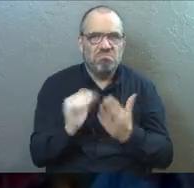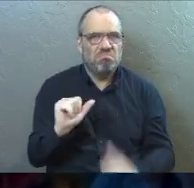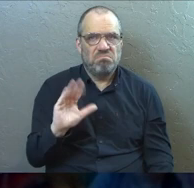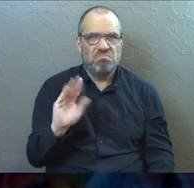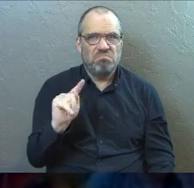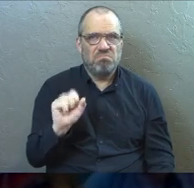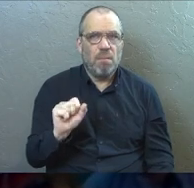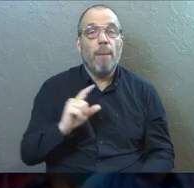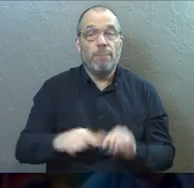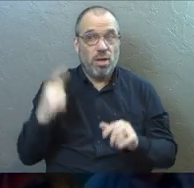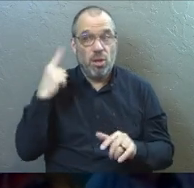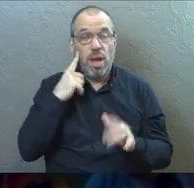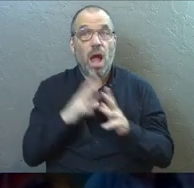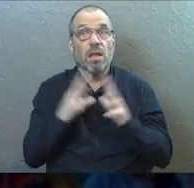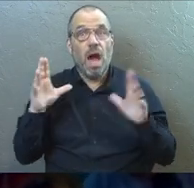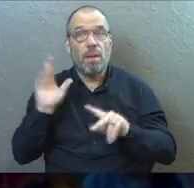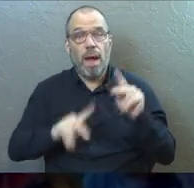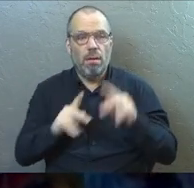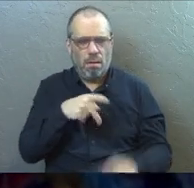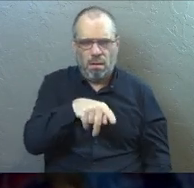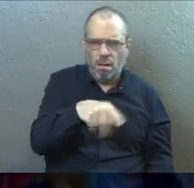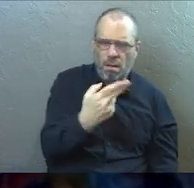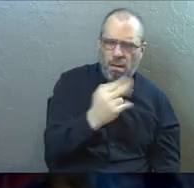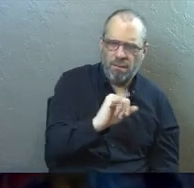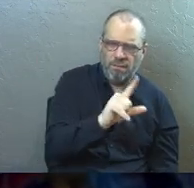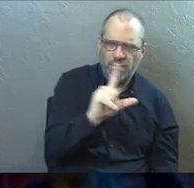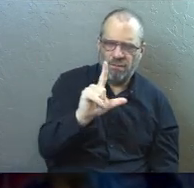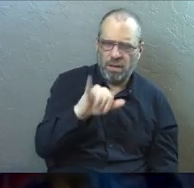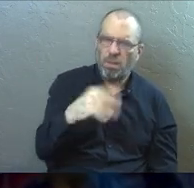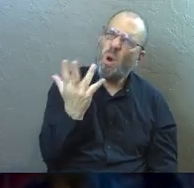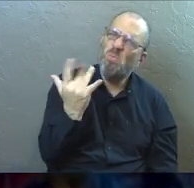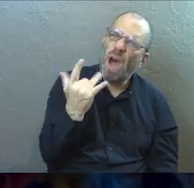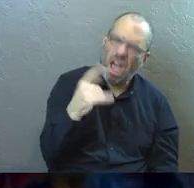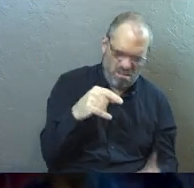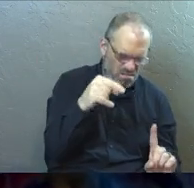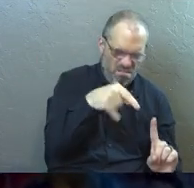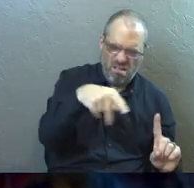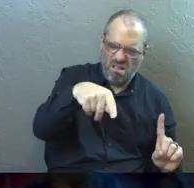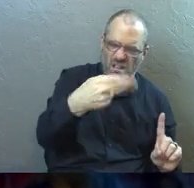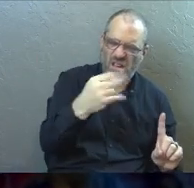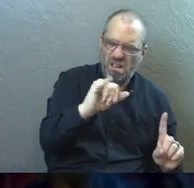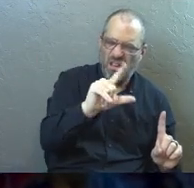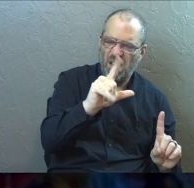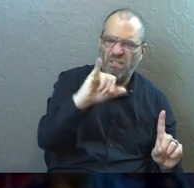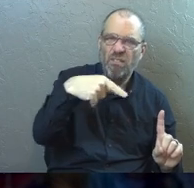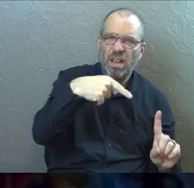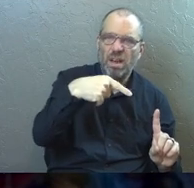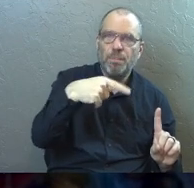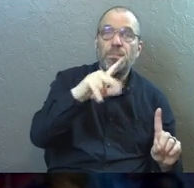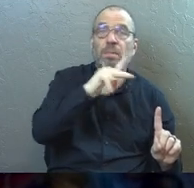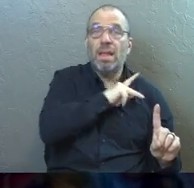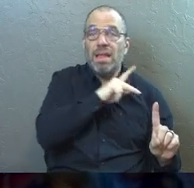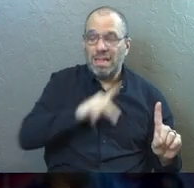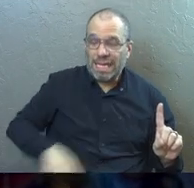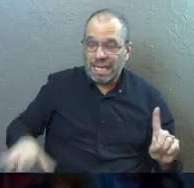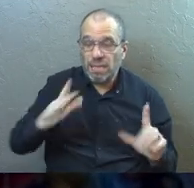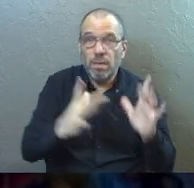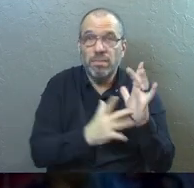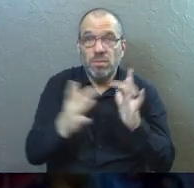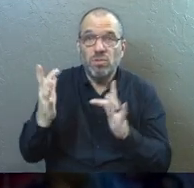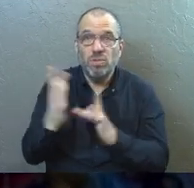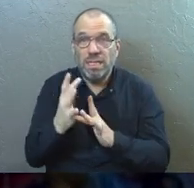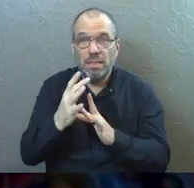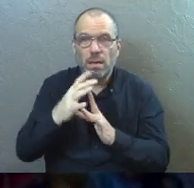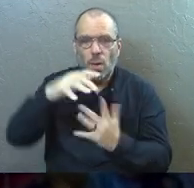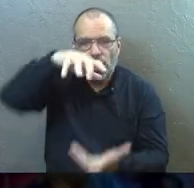Acts. But you're hearing a whole bunch about Philip. Why is that? I believe it's because the kingdom of Jesus Christ is an